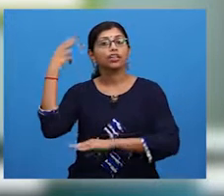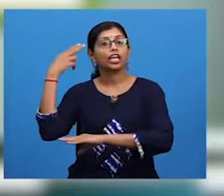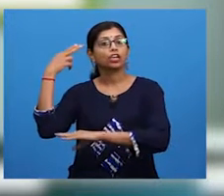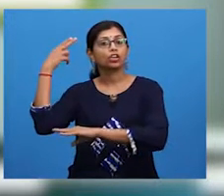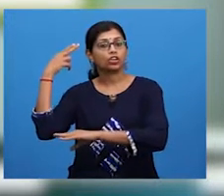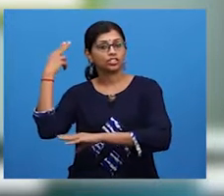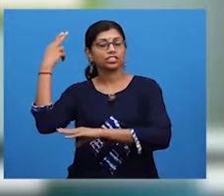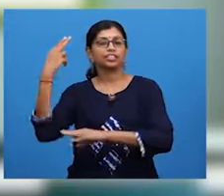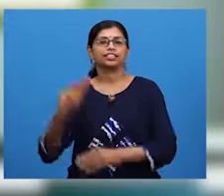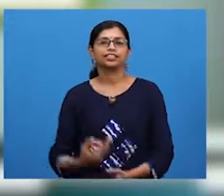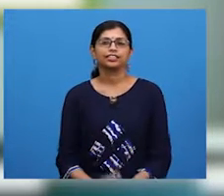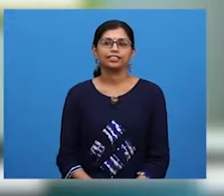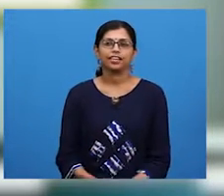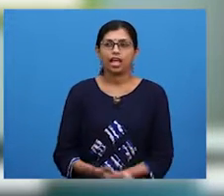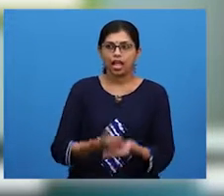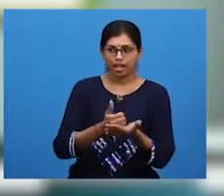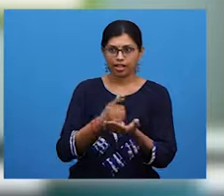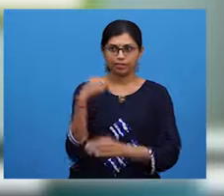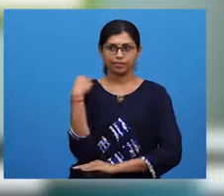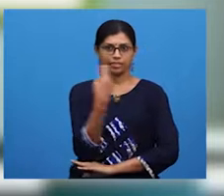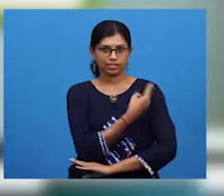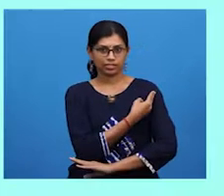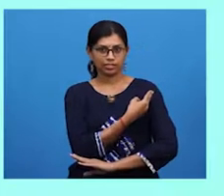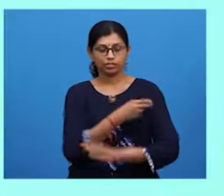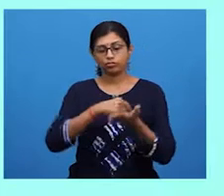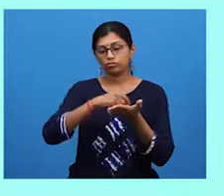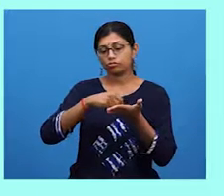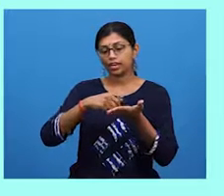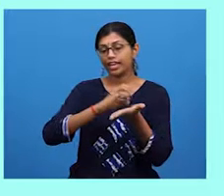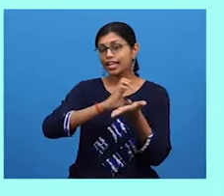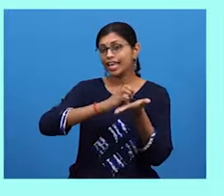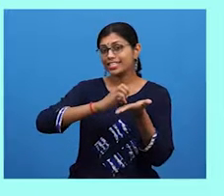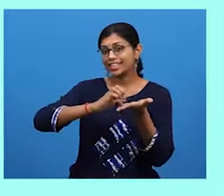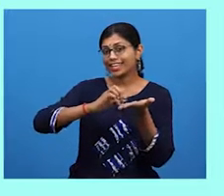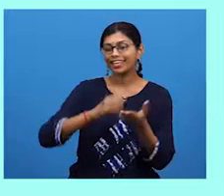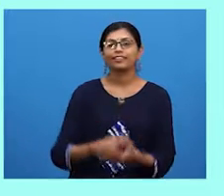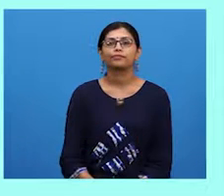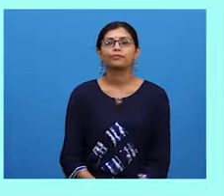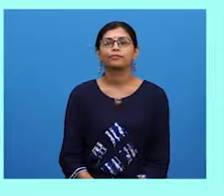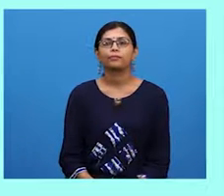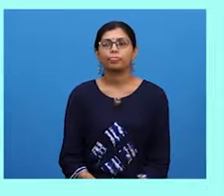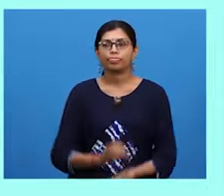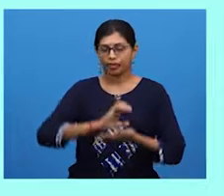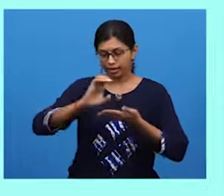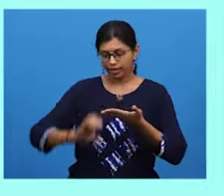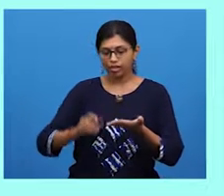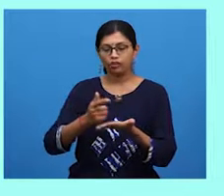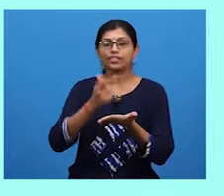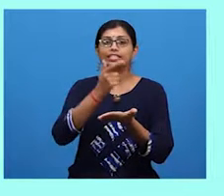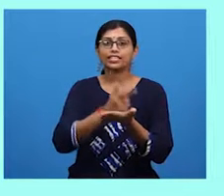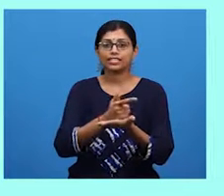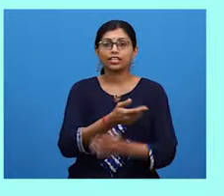help us write an asset. By the end of this lesson,